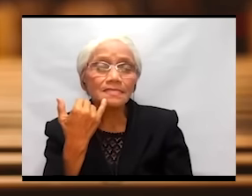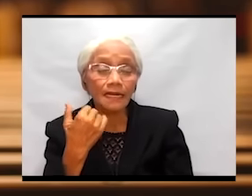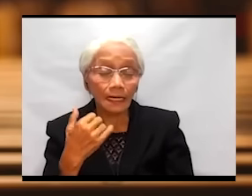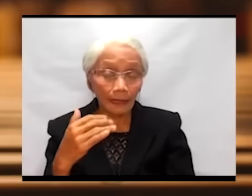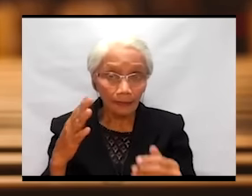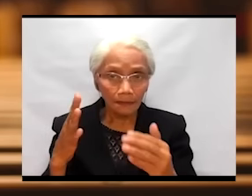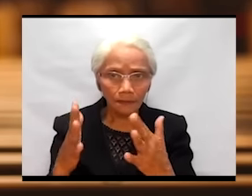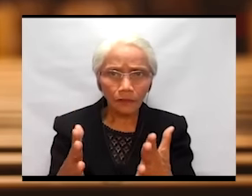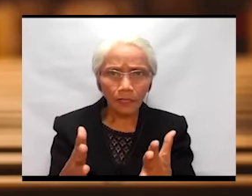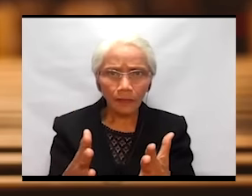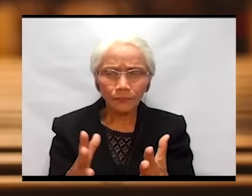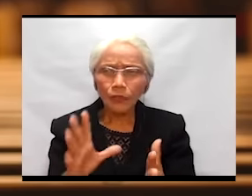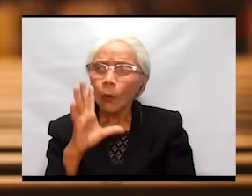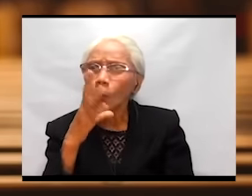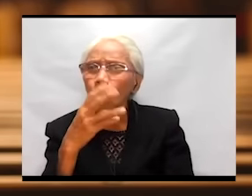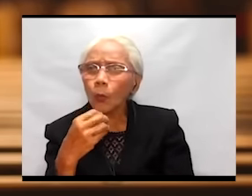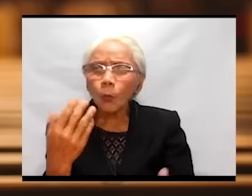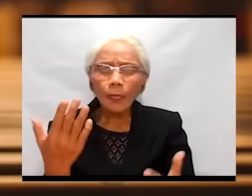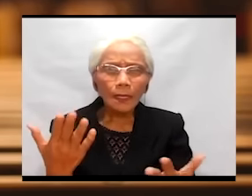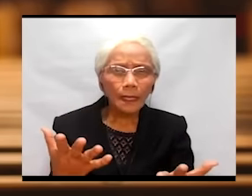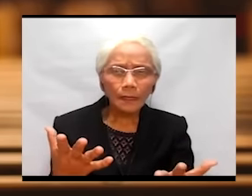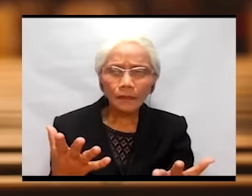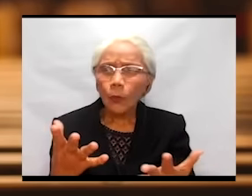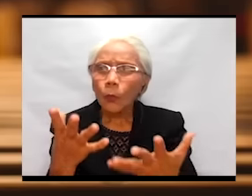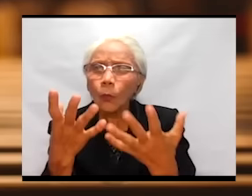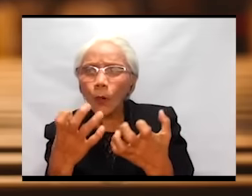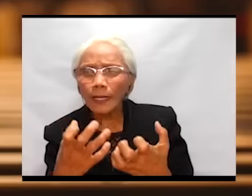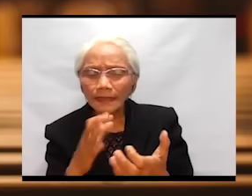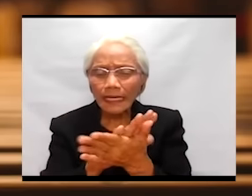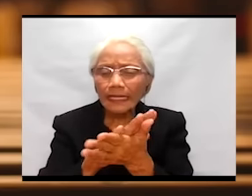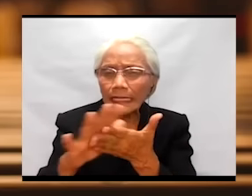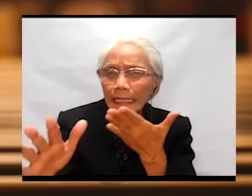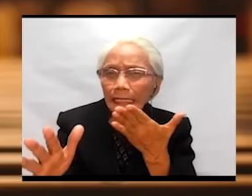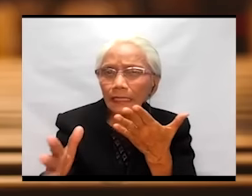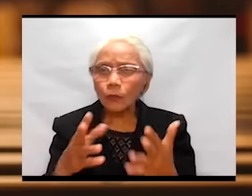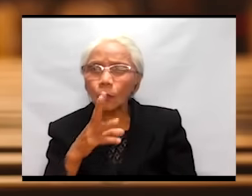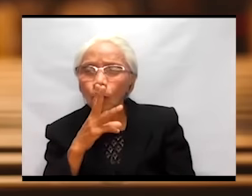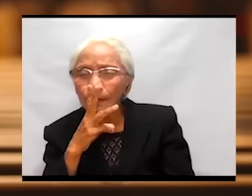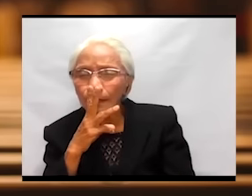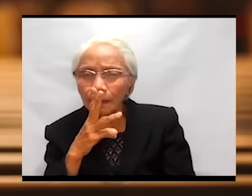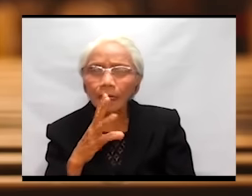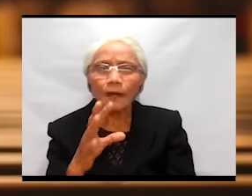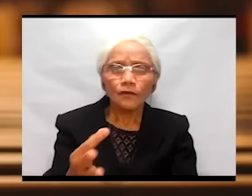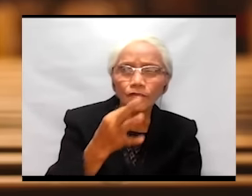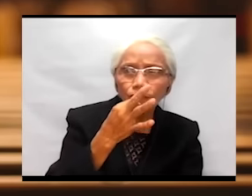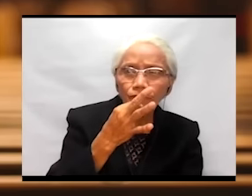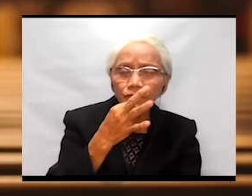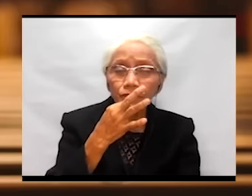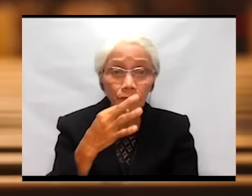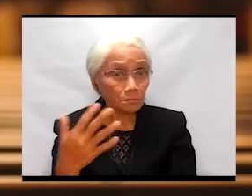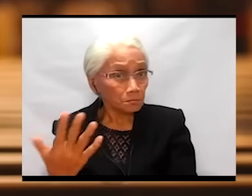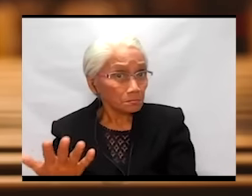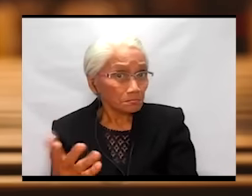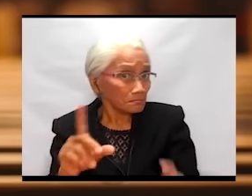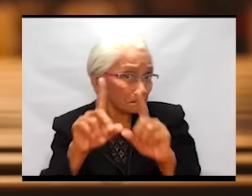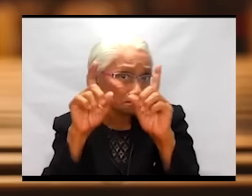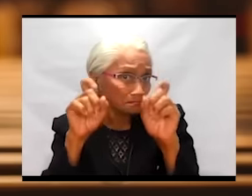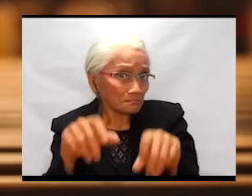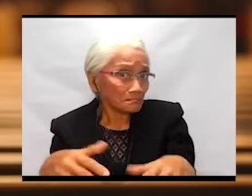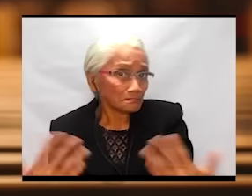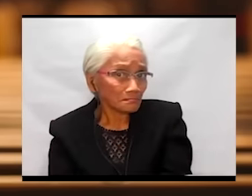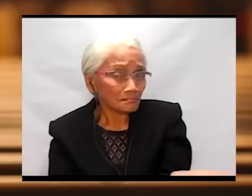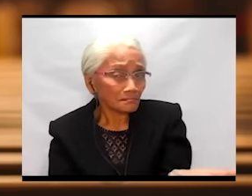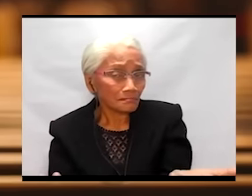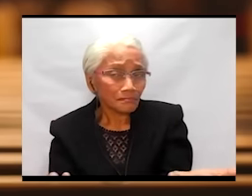clean water? Who would not want food? But then our question is, what is the freedom that they